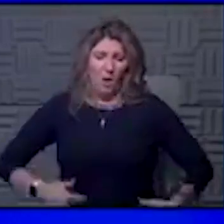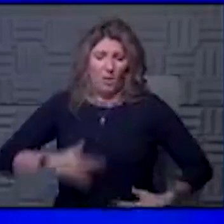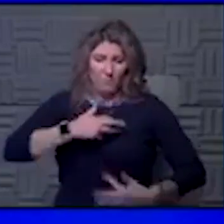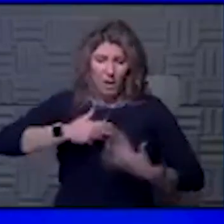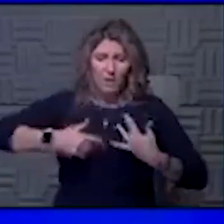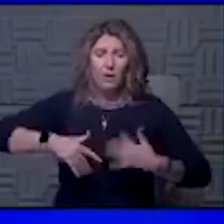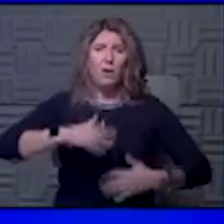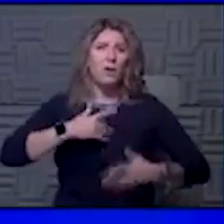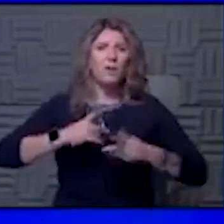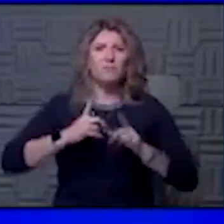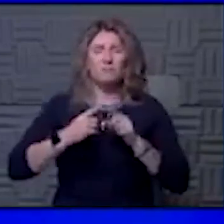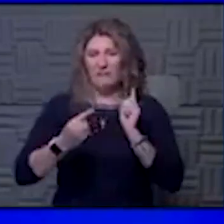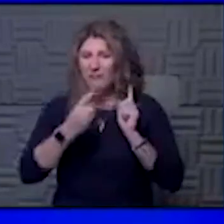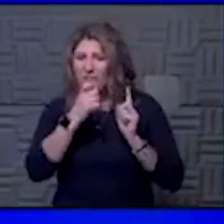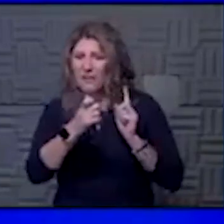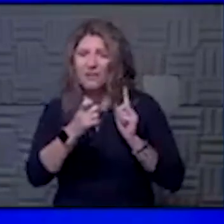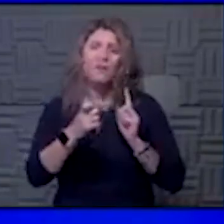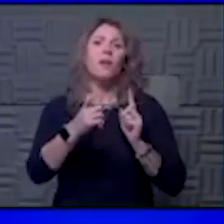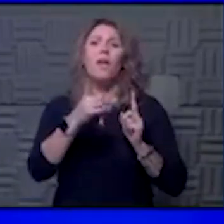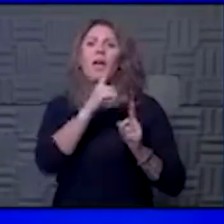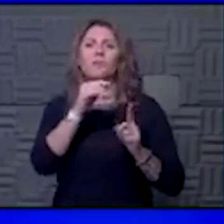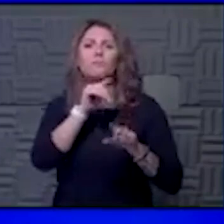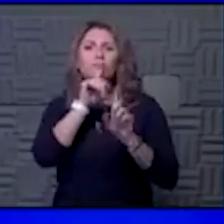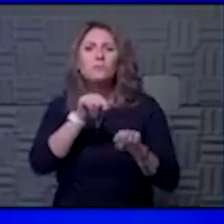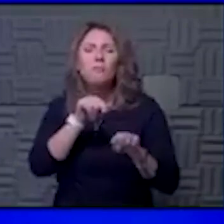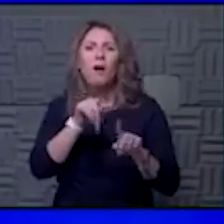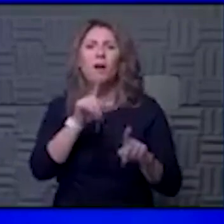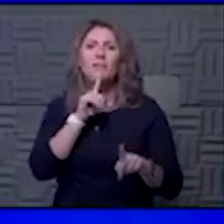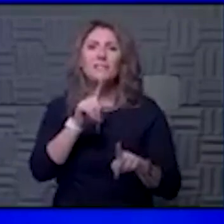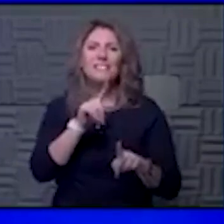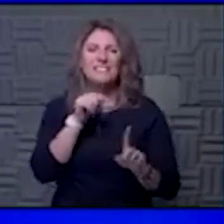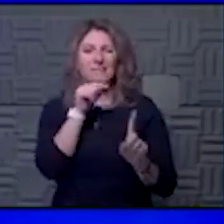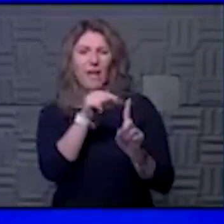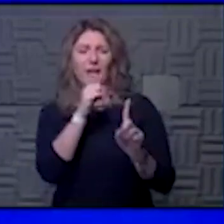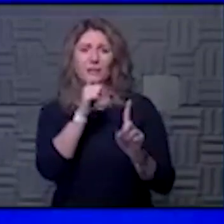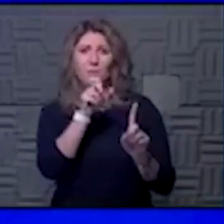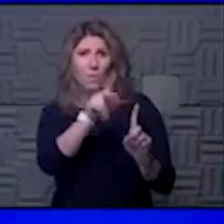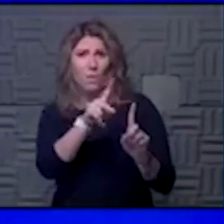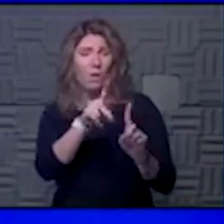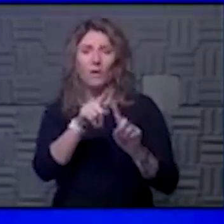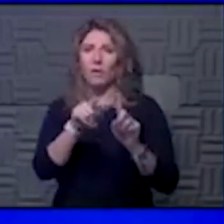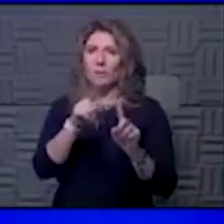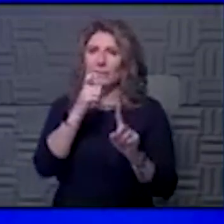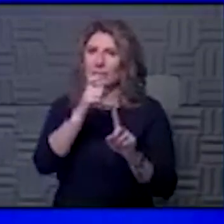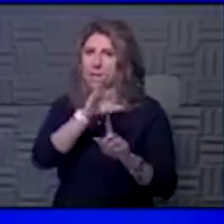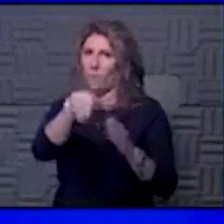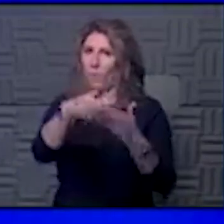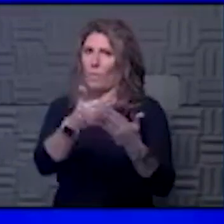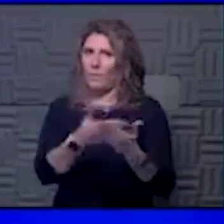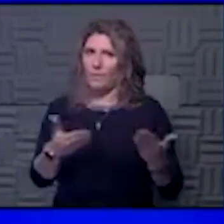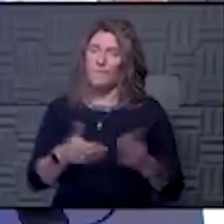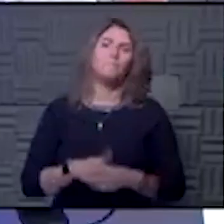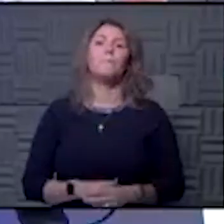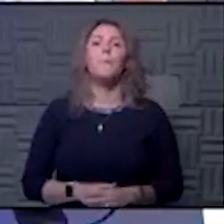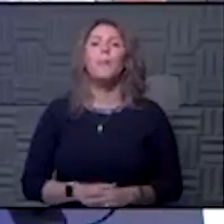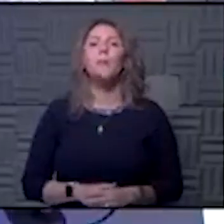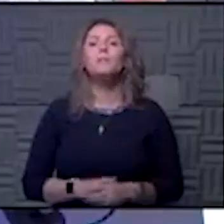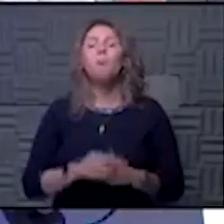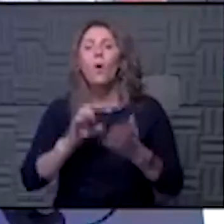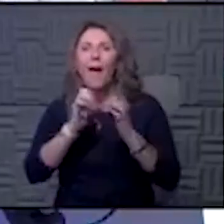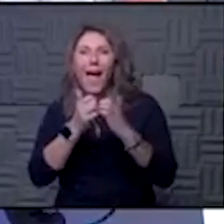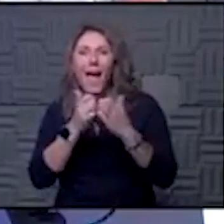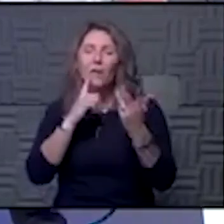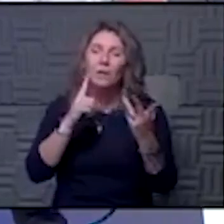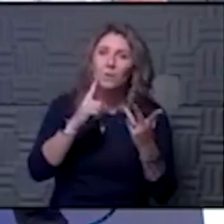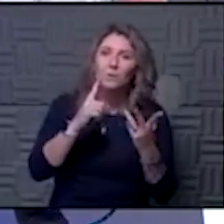exaggerated inflammatory response, something of that nature. Cytokine storm is okay, but that doesn't give us the whole picture. The way I would look at